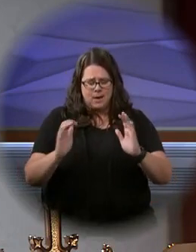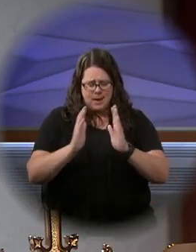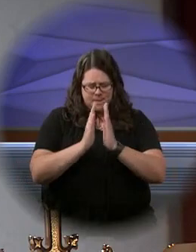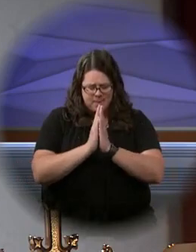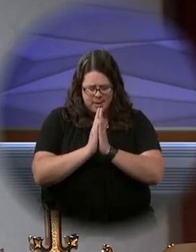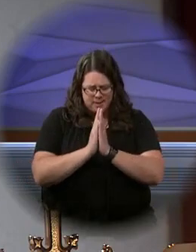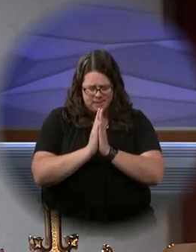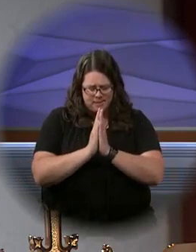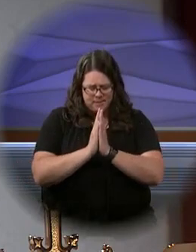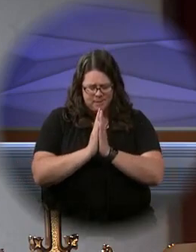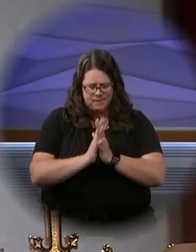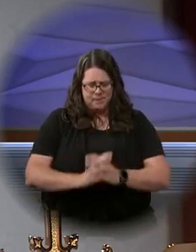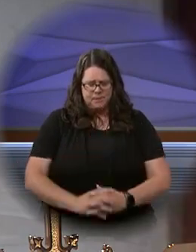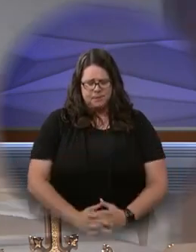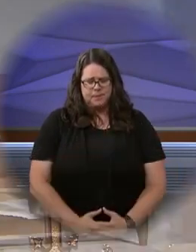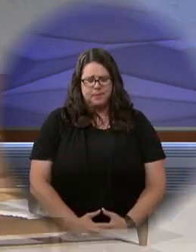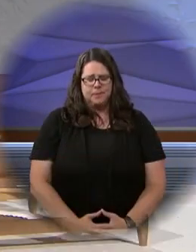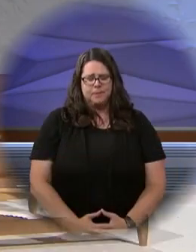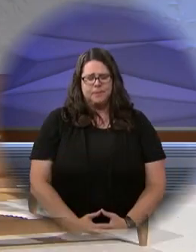ever. Amen.